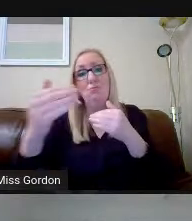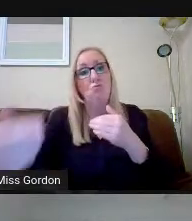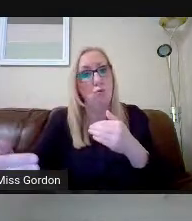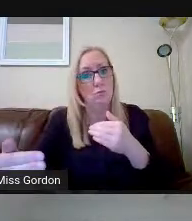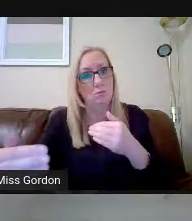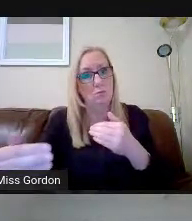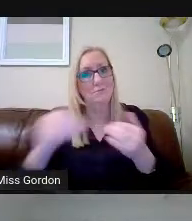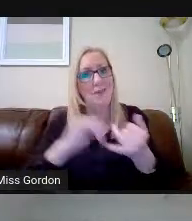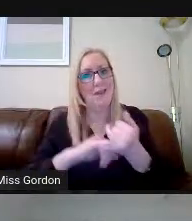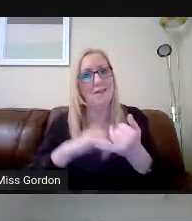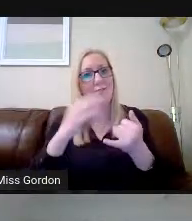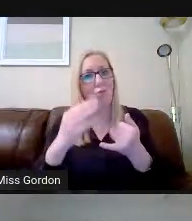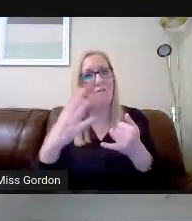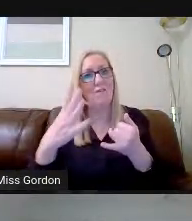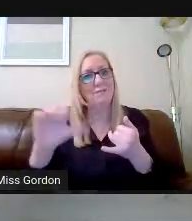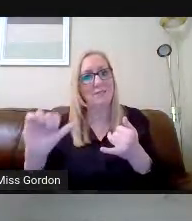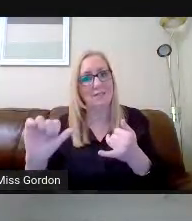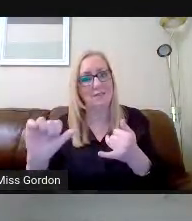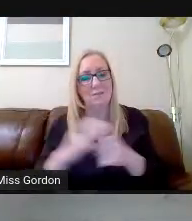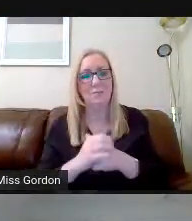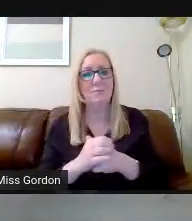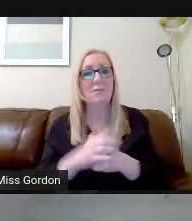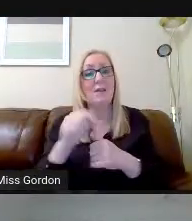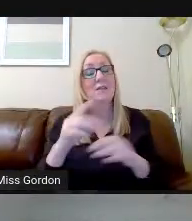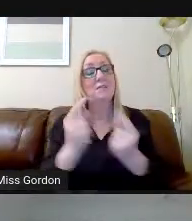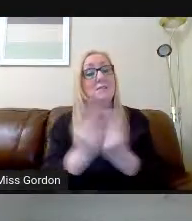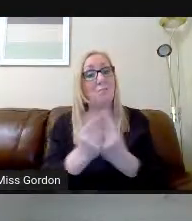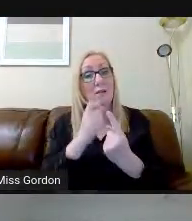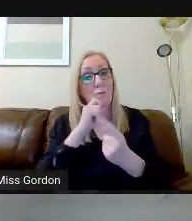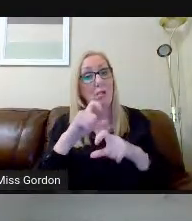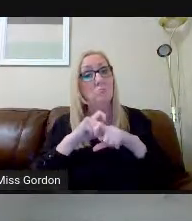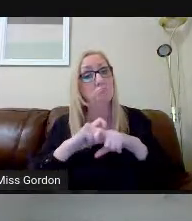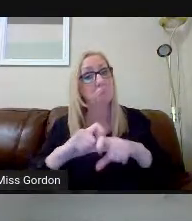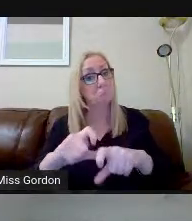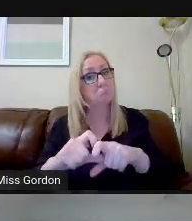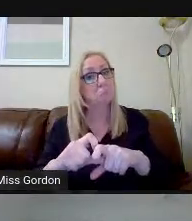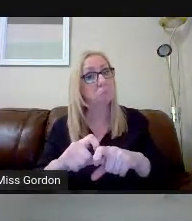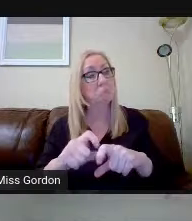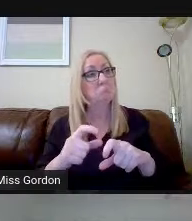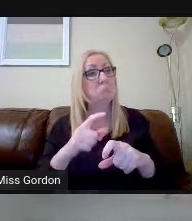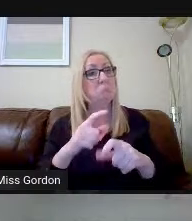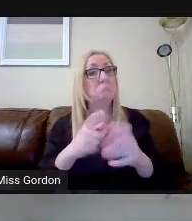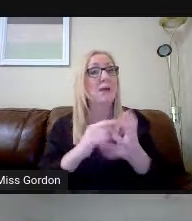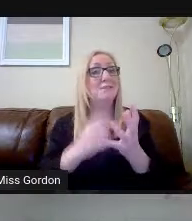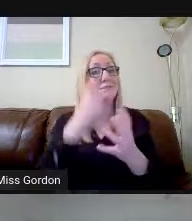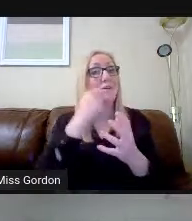And that's something that will continue, obviously, as your young people move into third year.